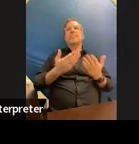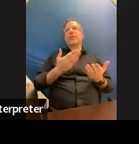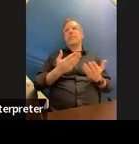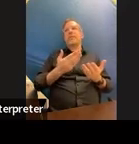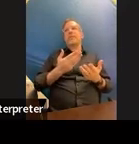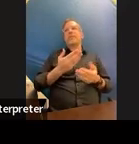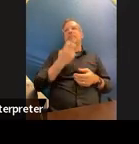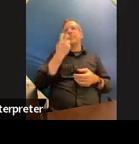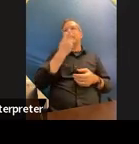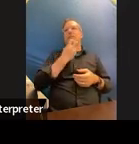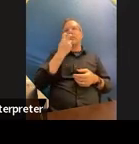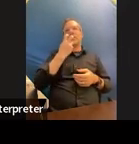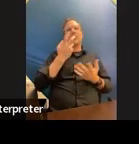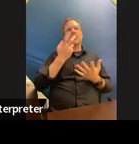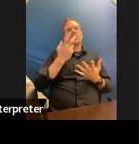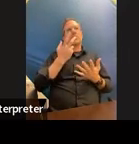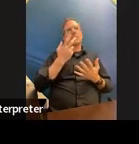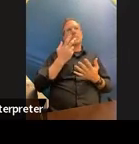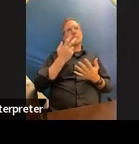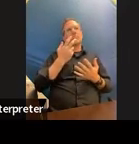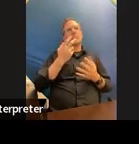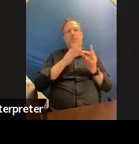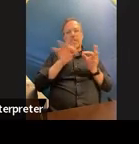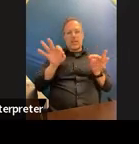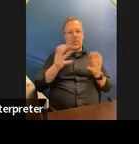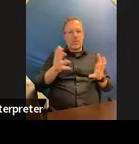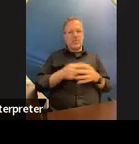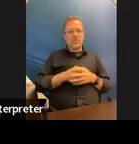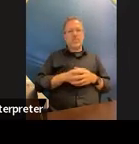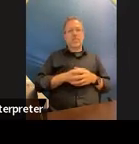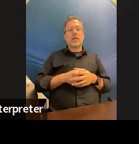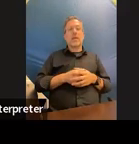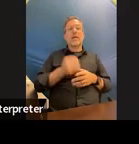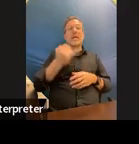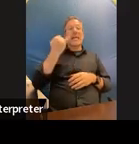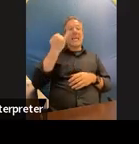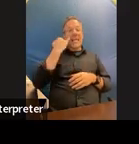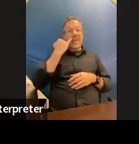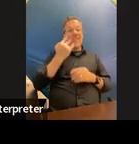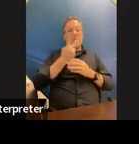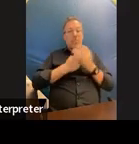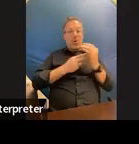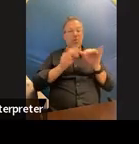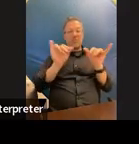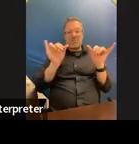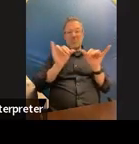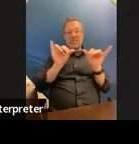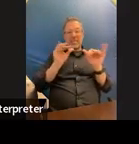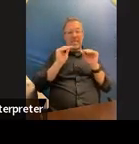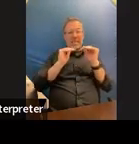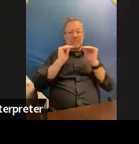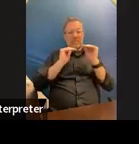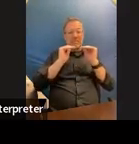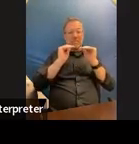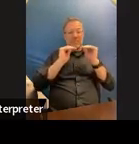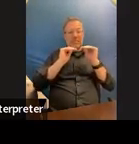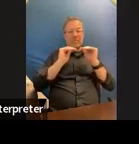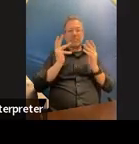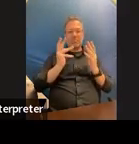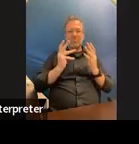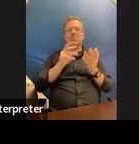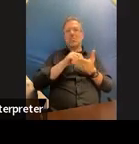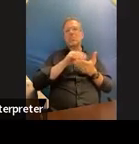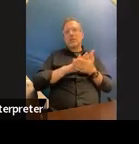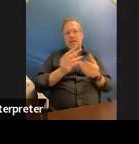if they are affecting that child equally and you can't tell which one is driving the bus then yes multiple